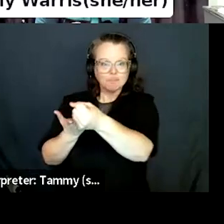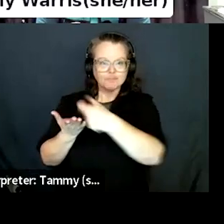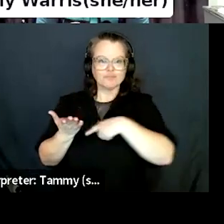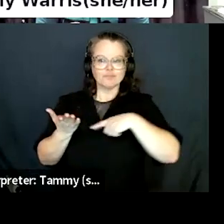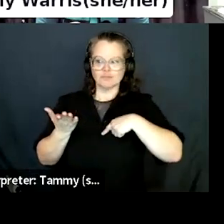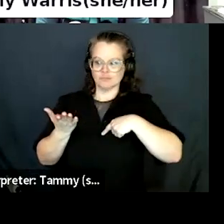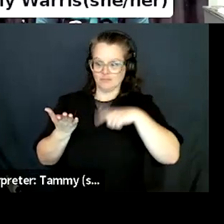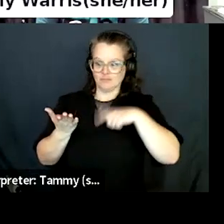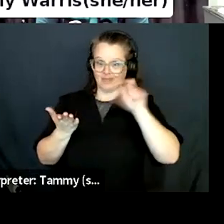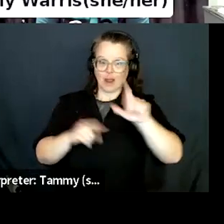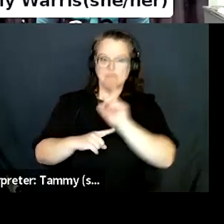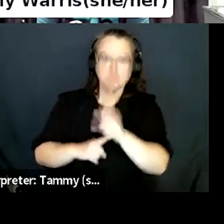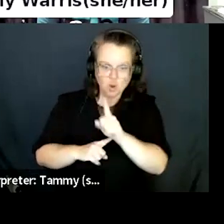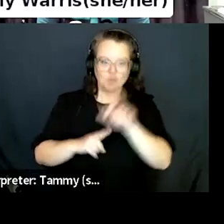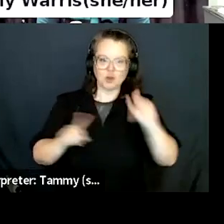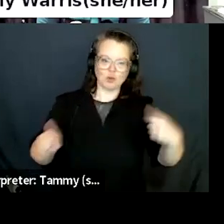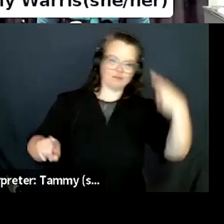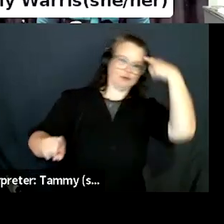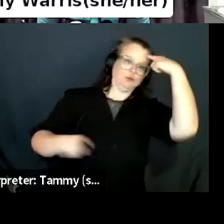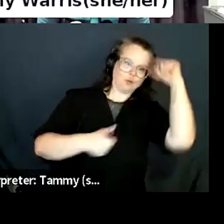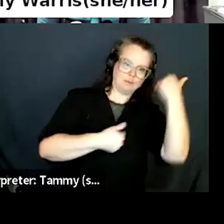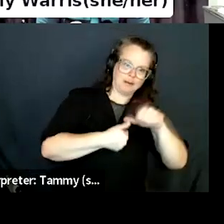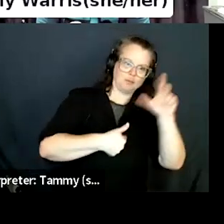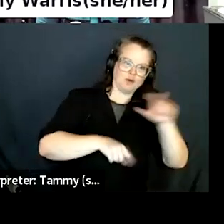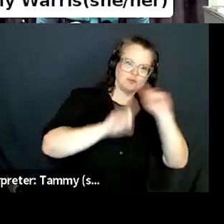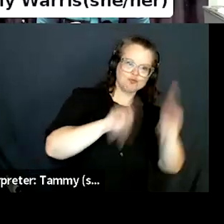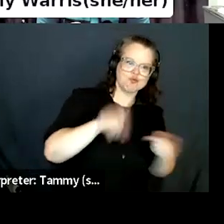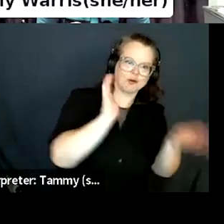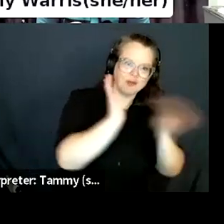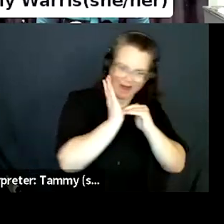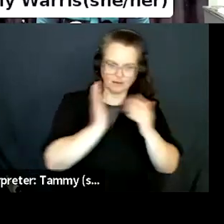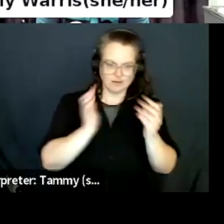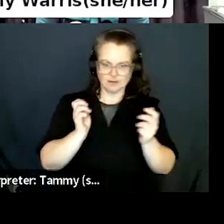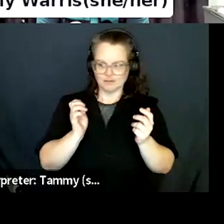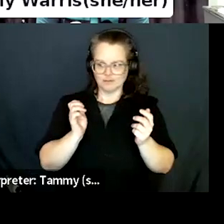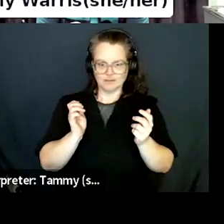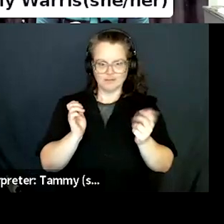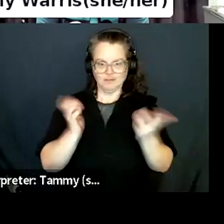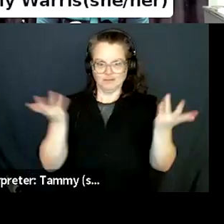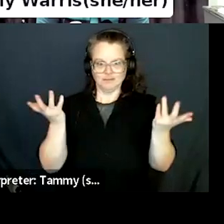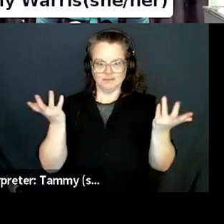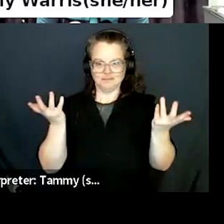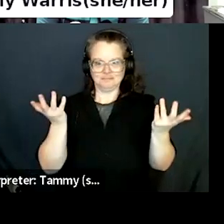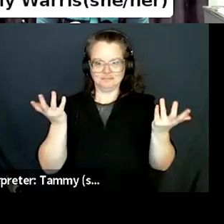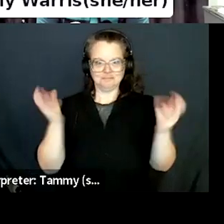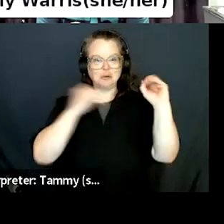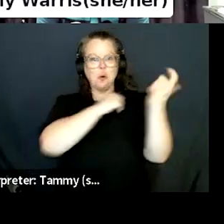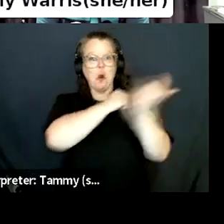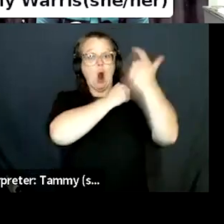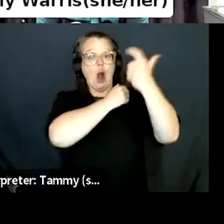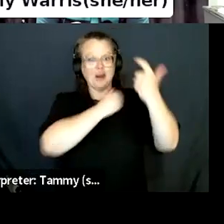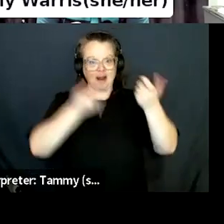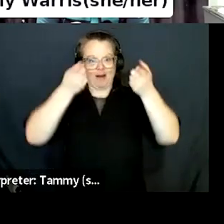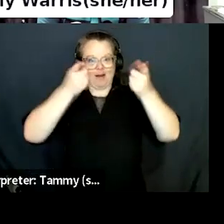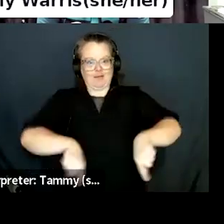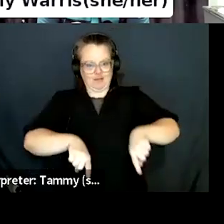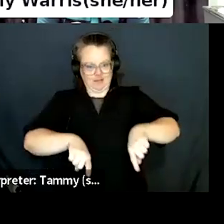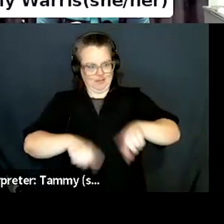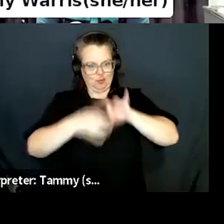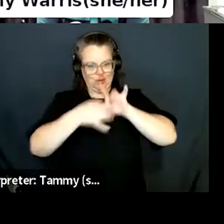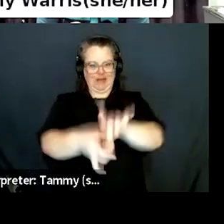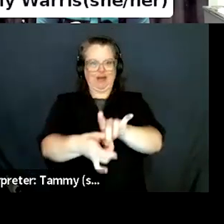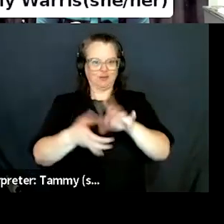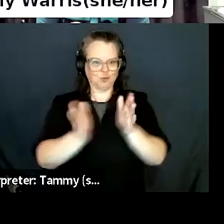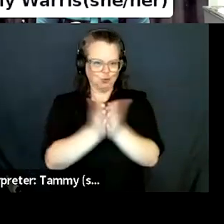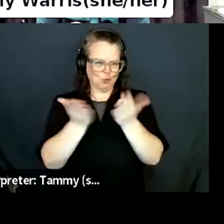any help at all from any publishers, any, anybody at all. So, and we didn't see a rep because of our location